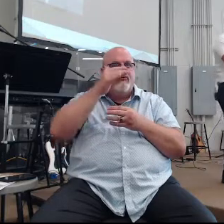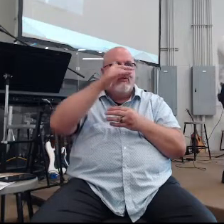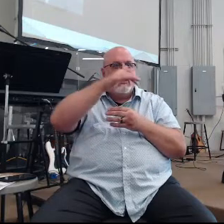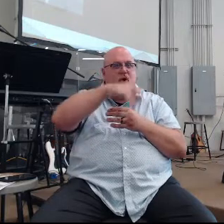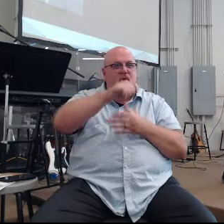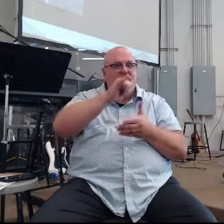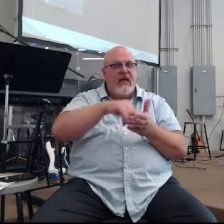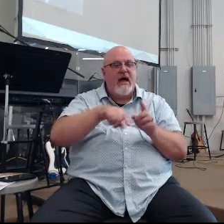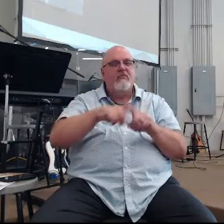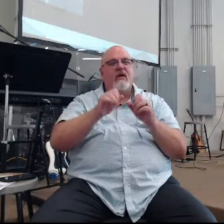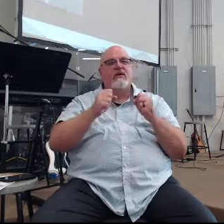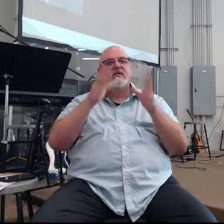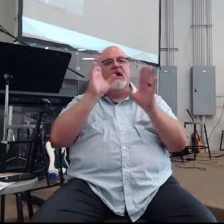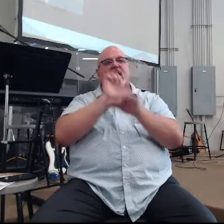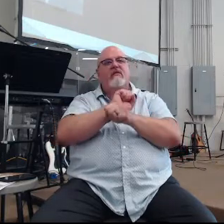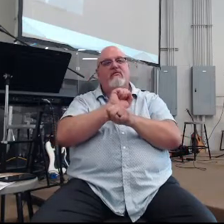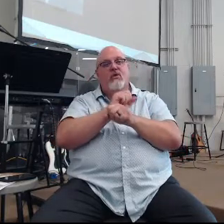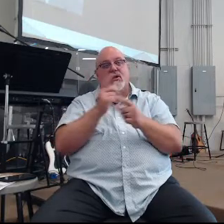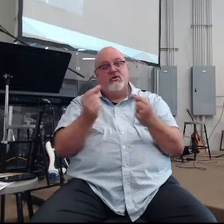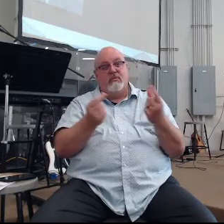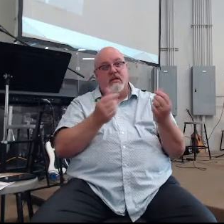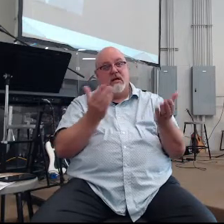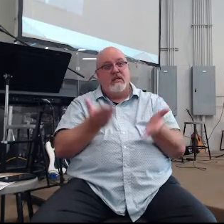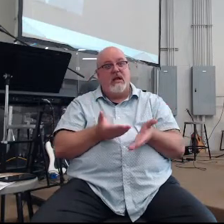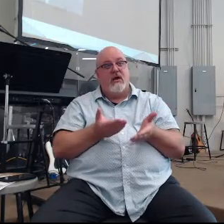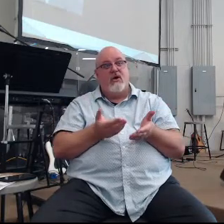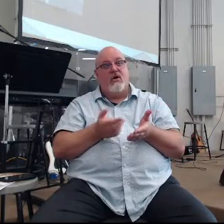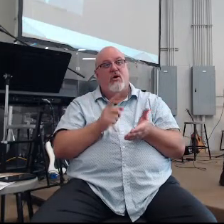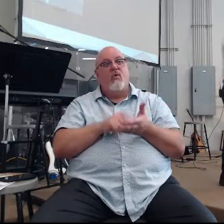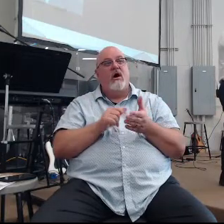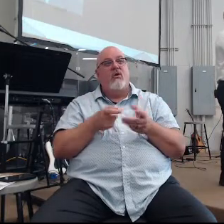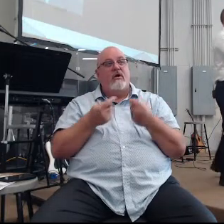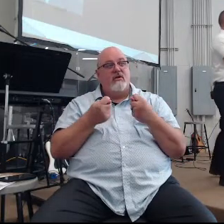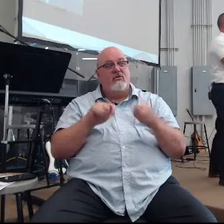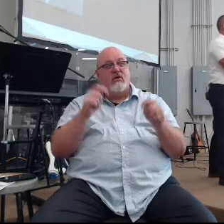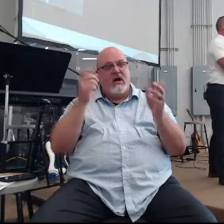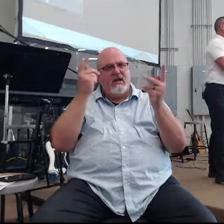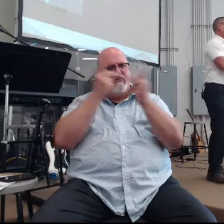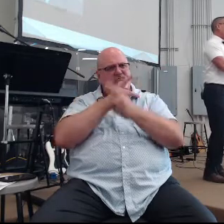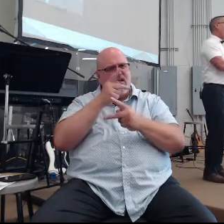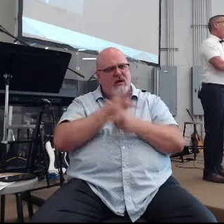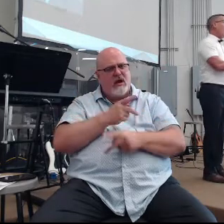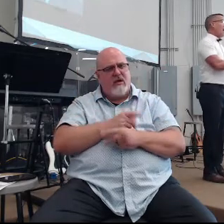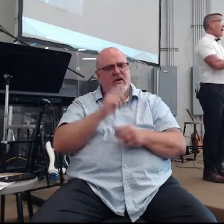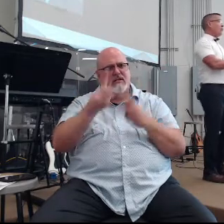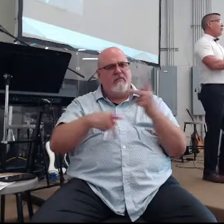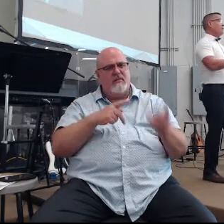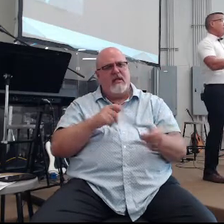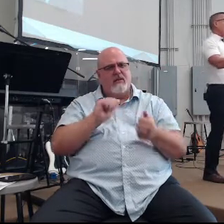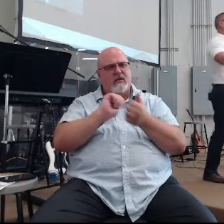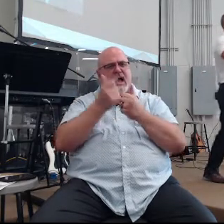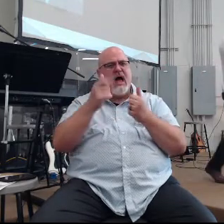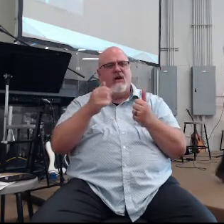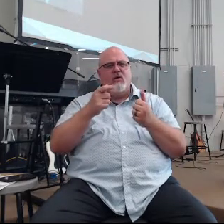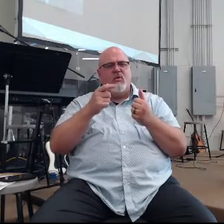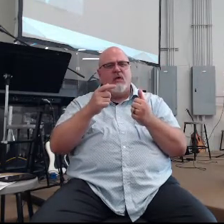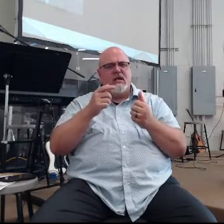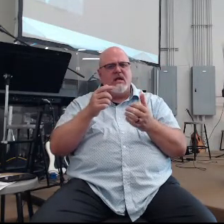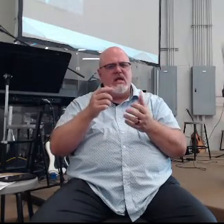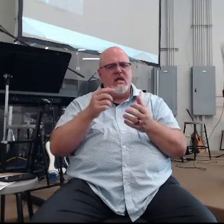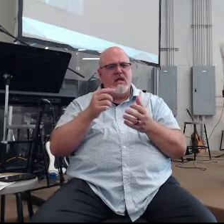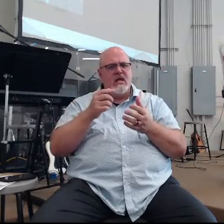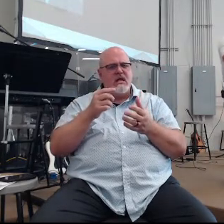there's still work to be done here, guys. What we want to try to figure out as a people is now, how do we take what we're